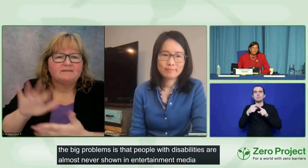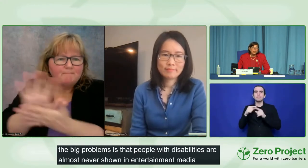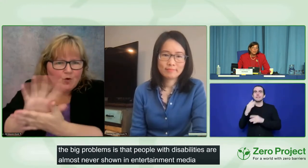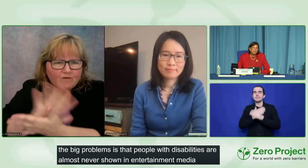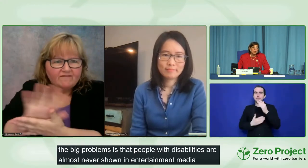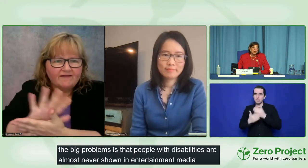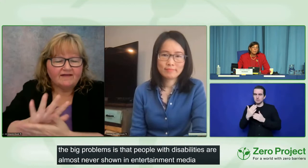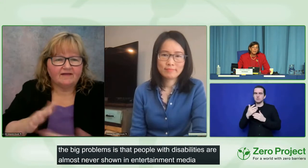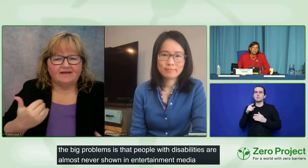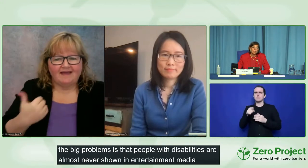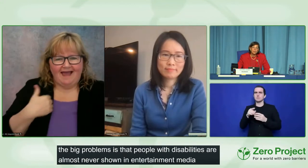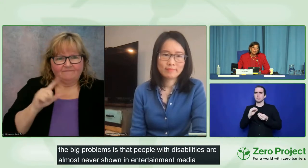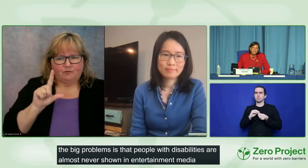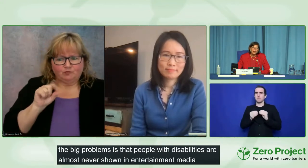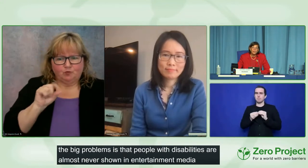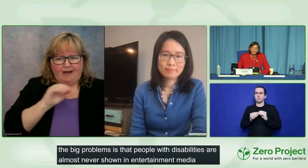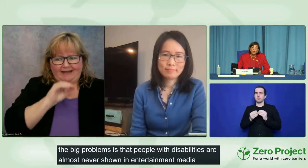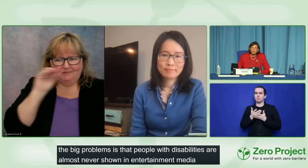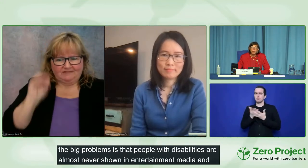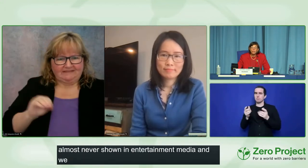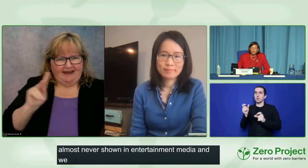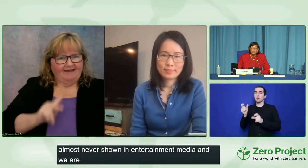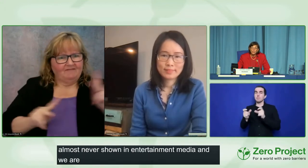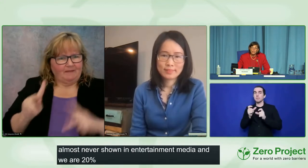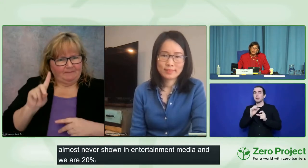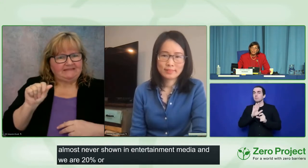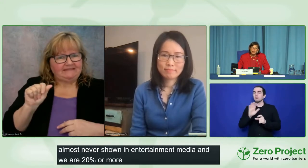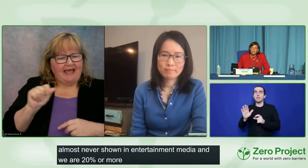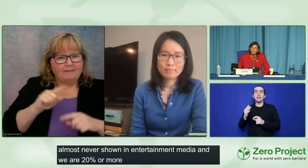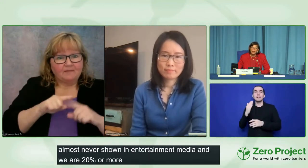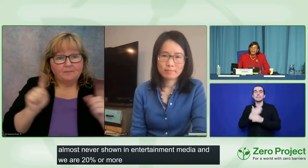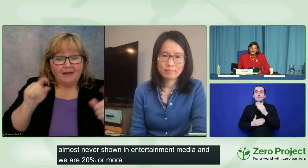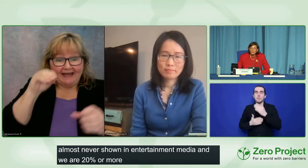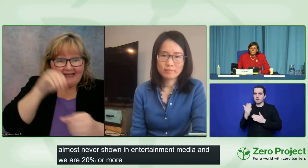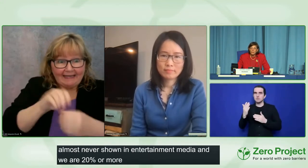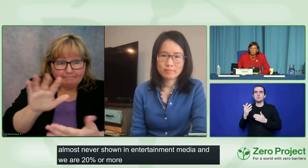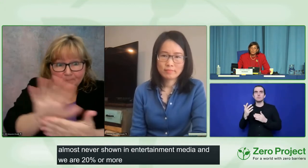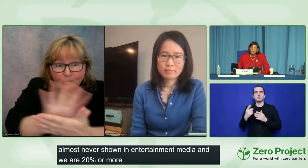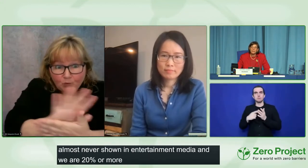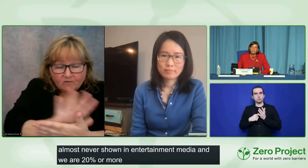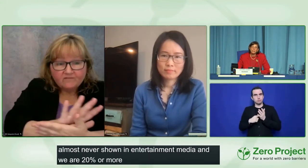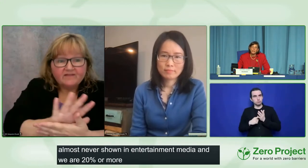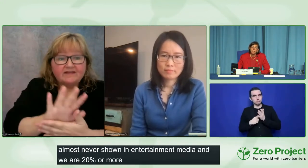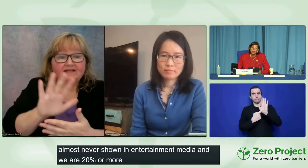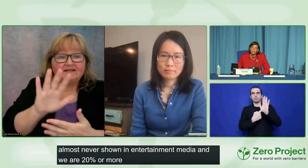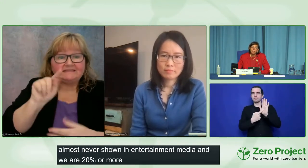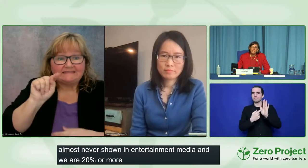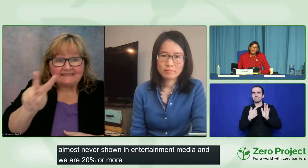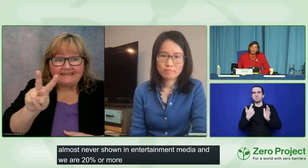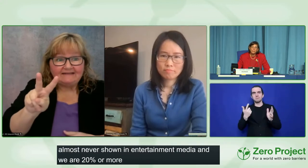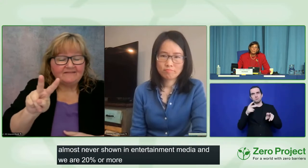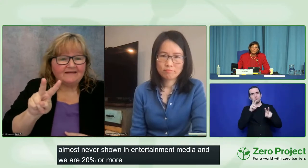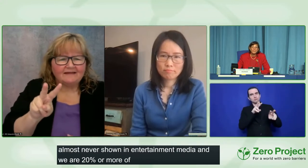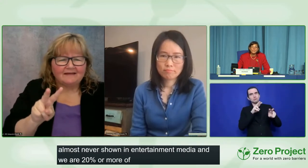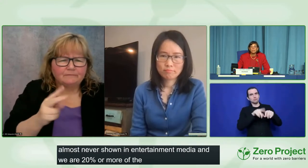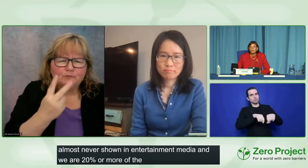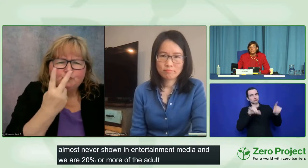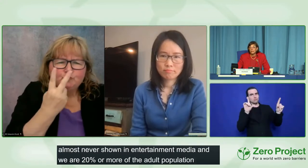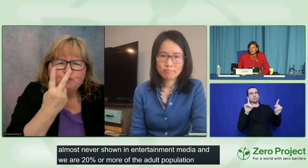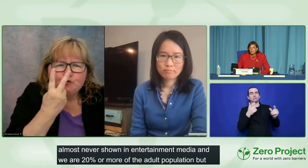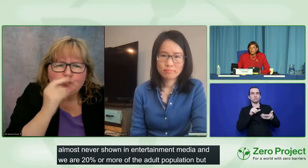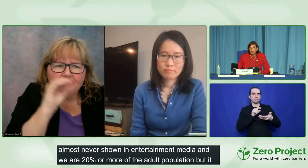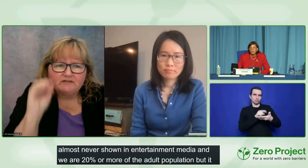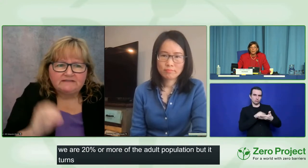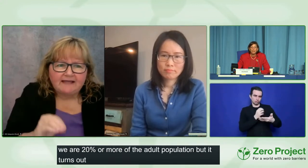population, but it turns out that only 2% of the characters in media are people with